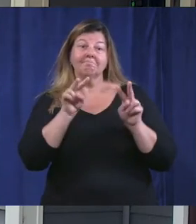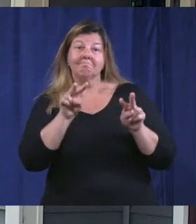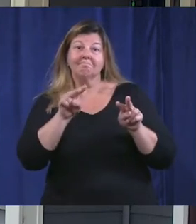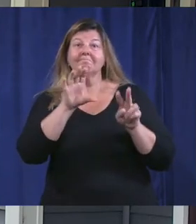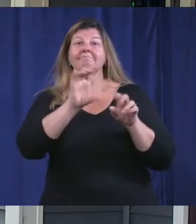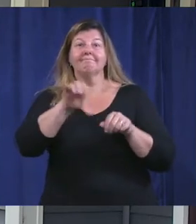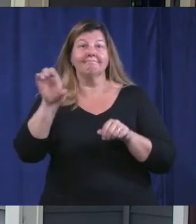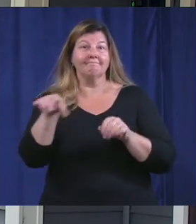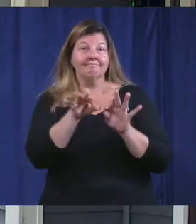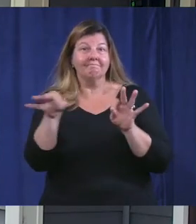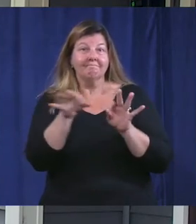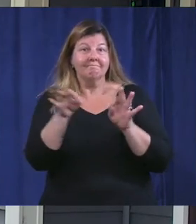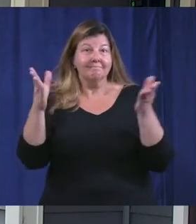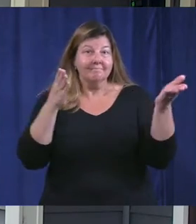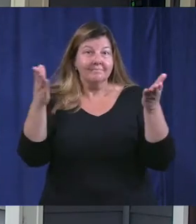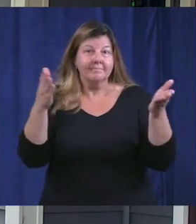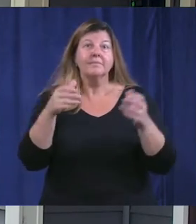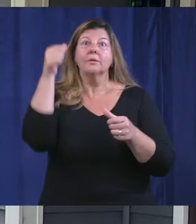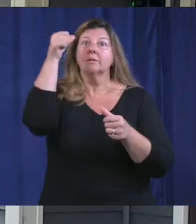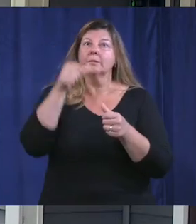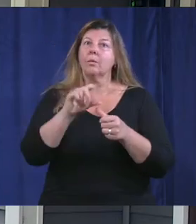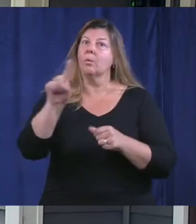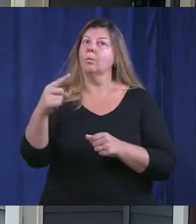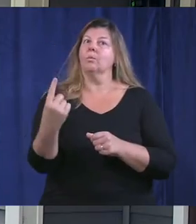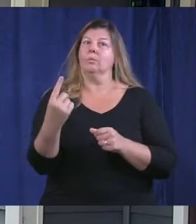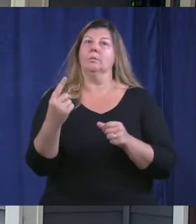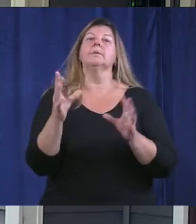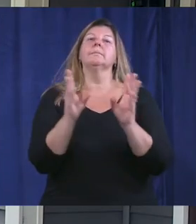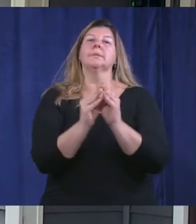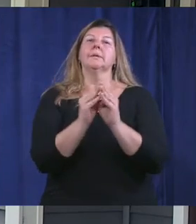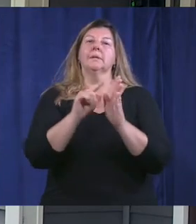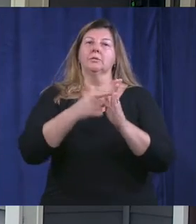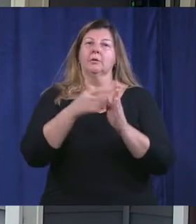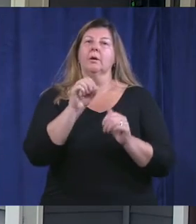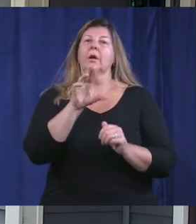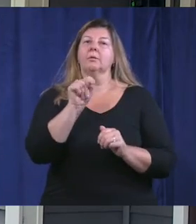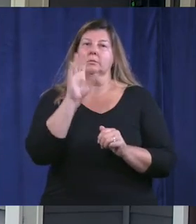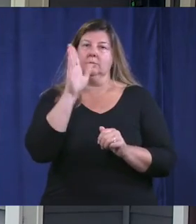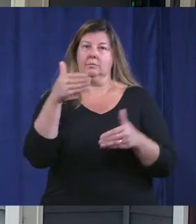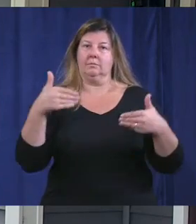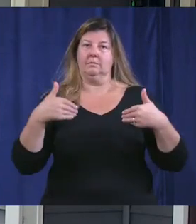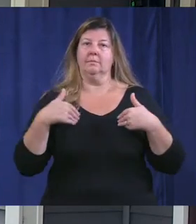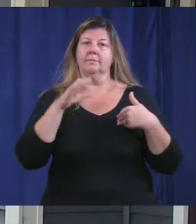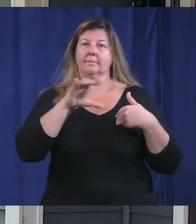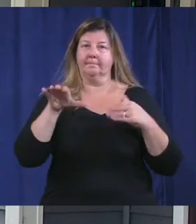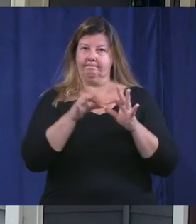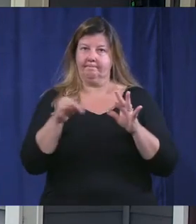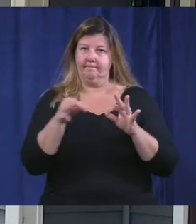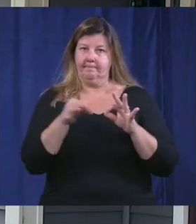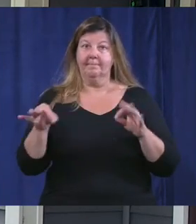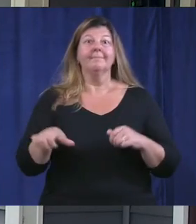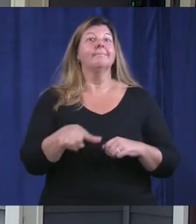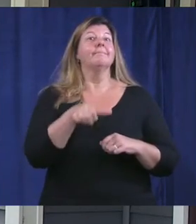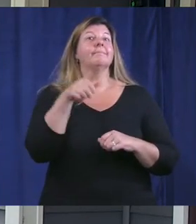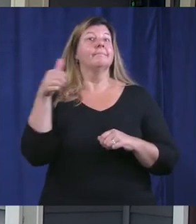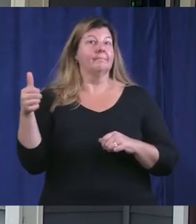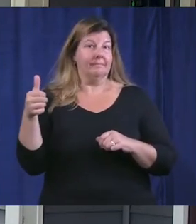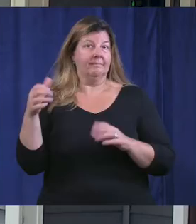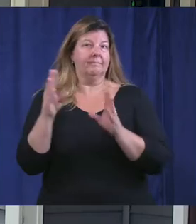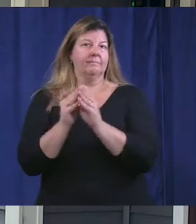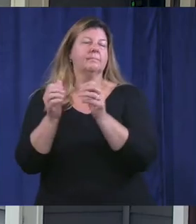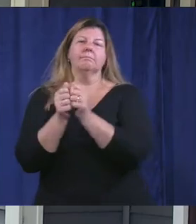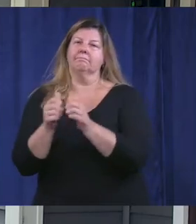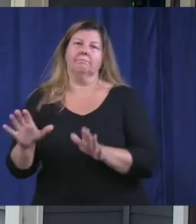services. Remember that only meetings beginning in October will have captions. All others will remain